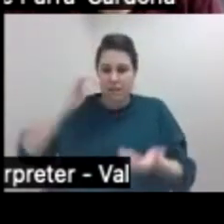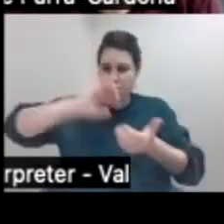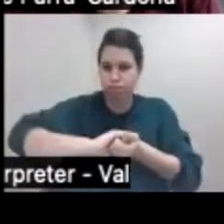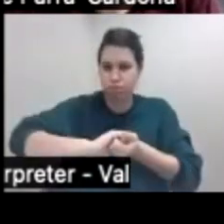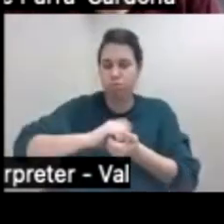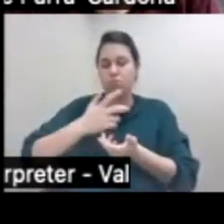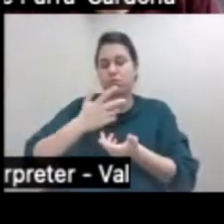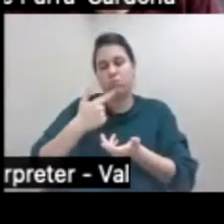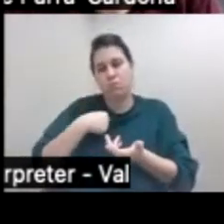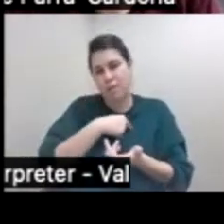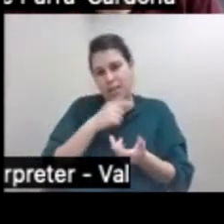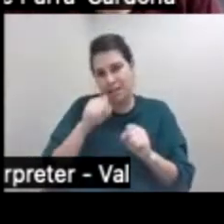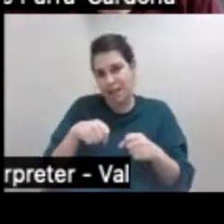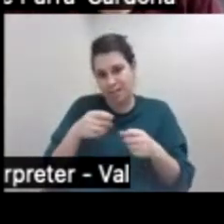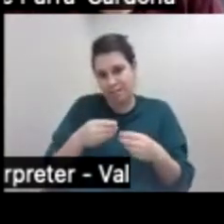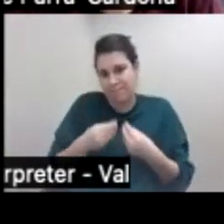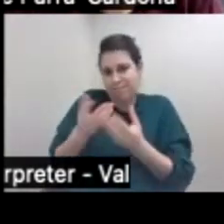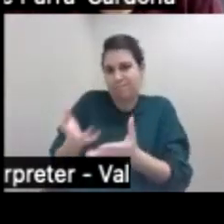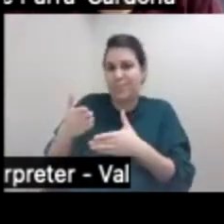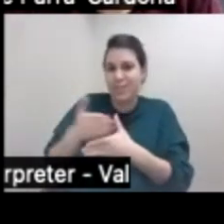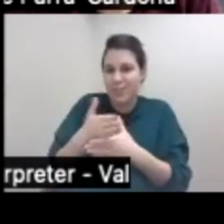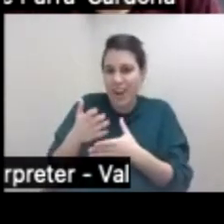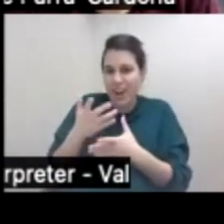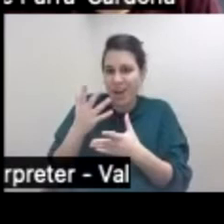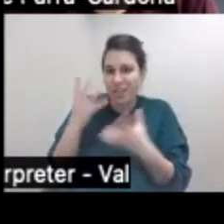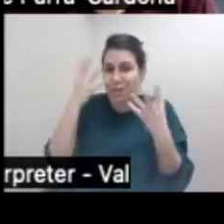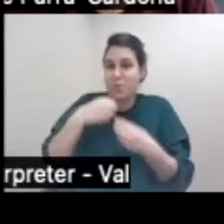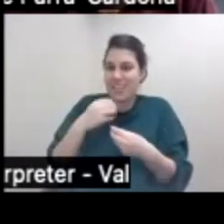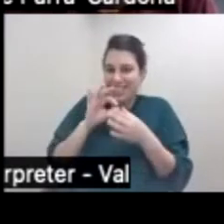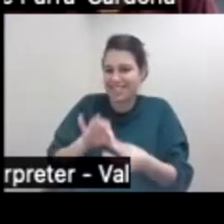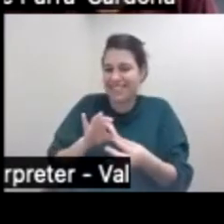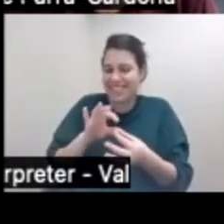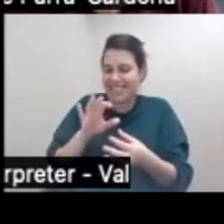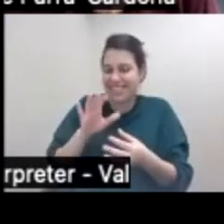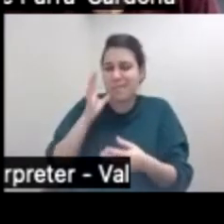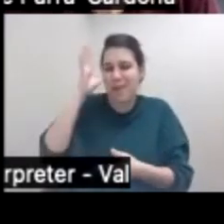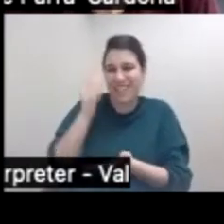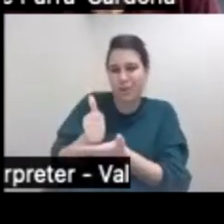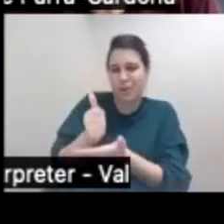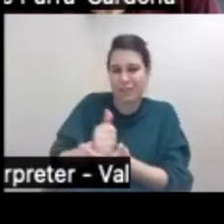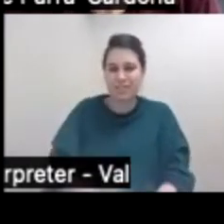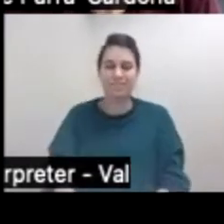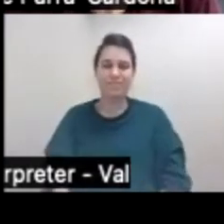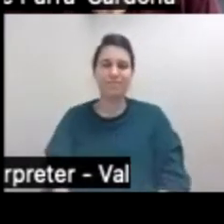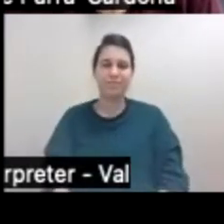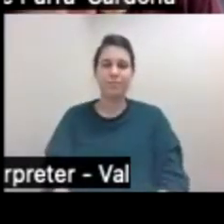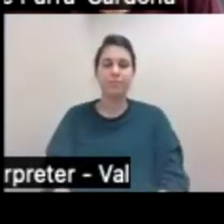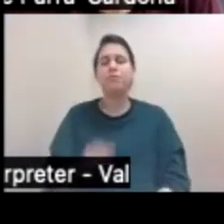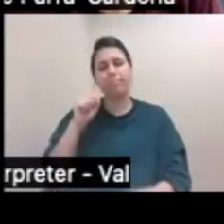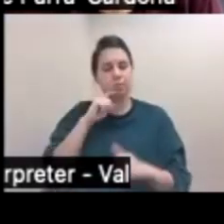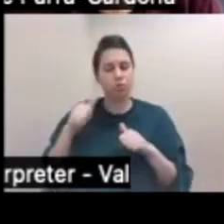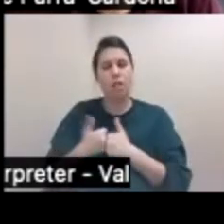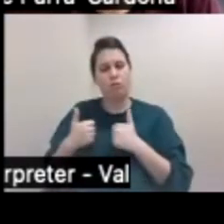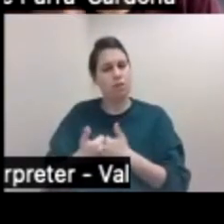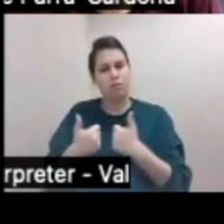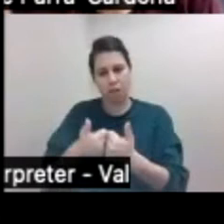you know, sharing the beauties of parenting interventions. Now, those are the challenging stories. But when